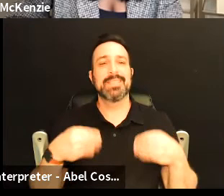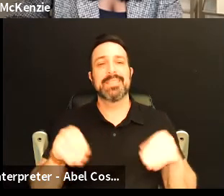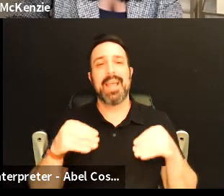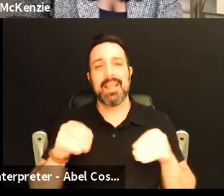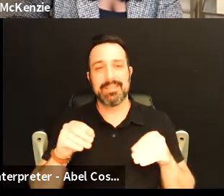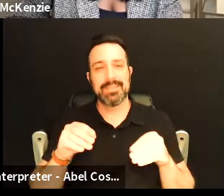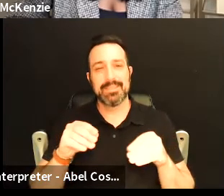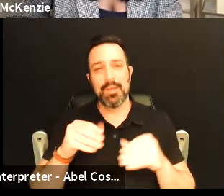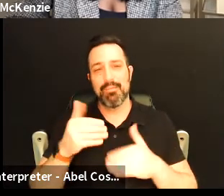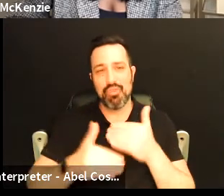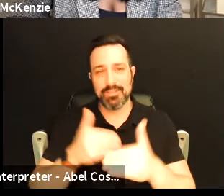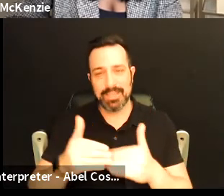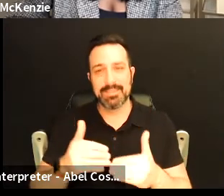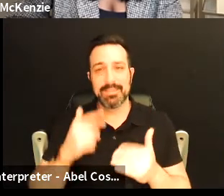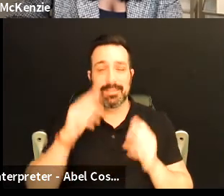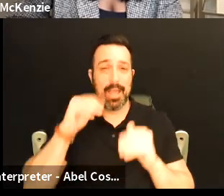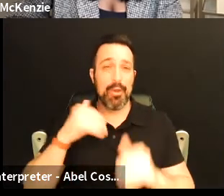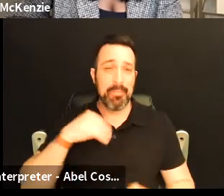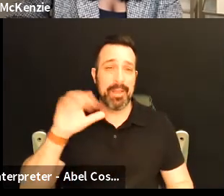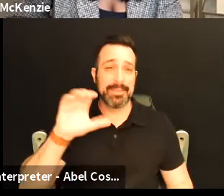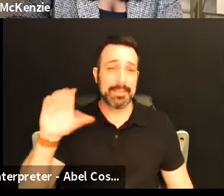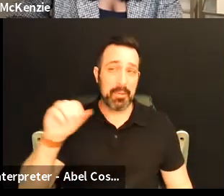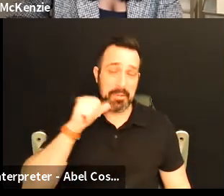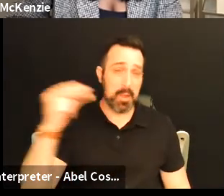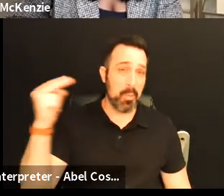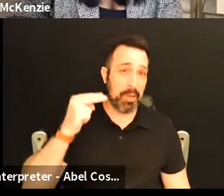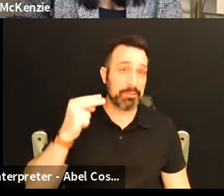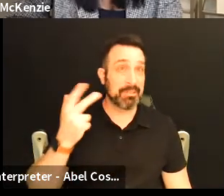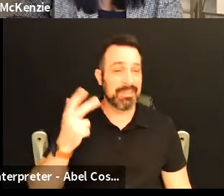i hope my coo is not watching this